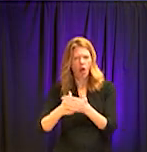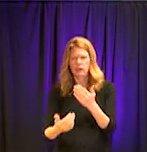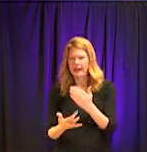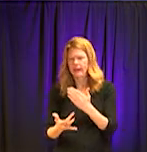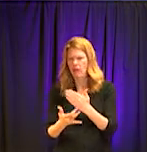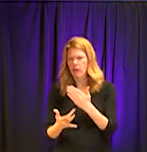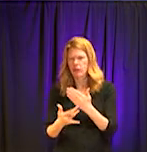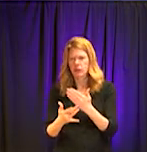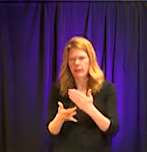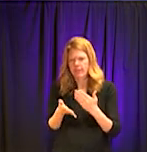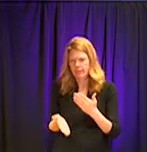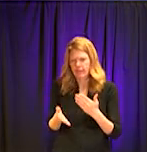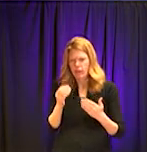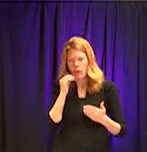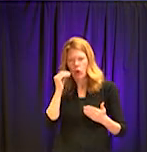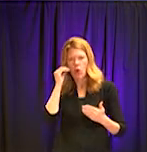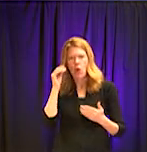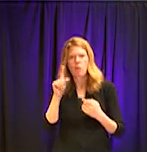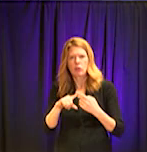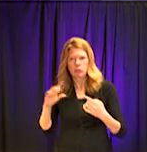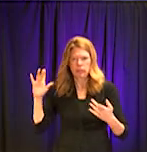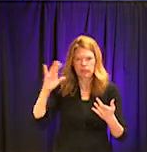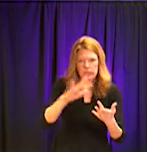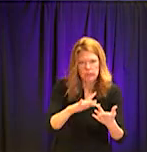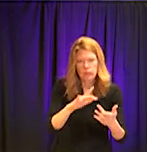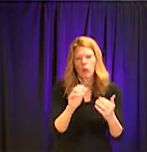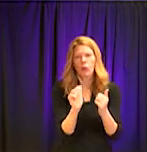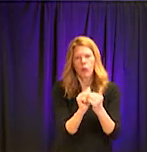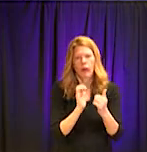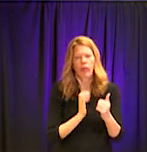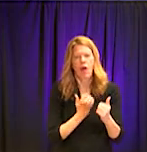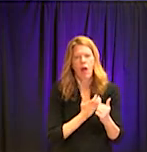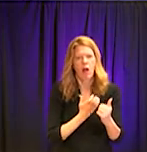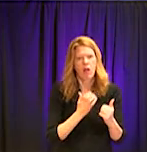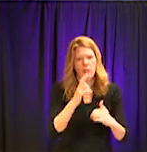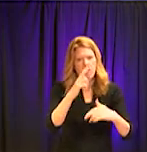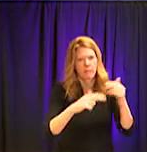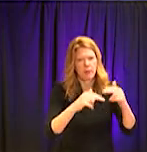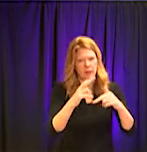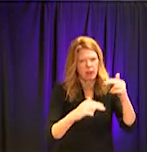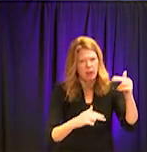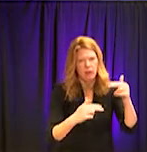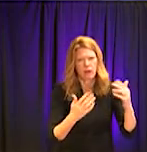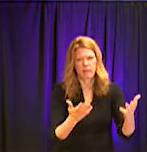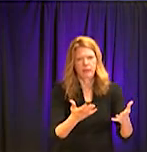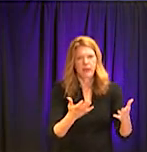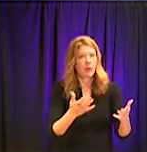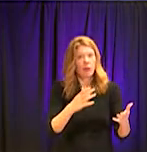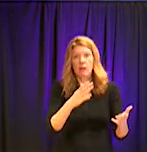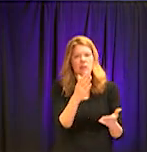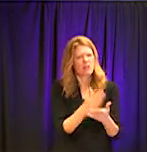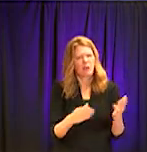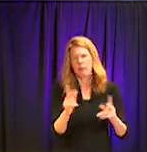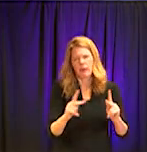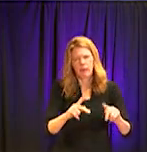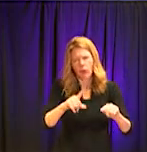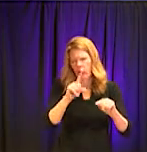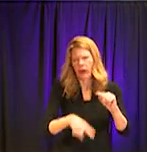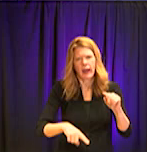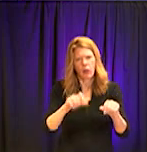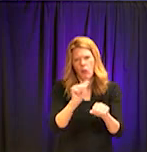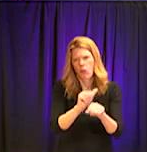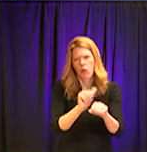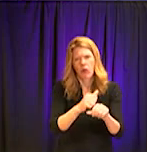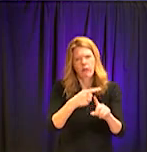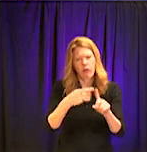well as we've established an auxiliary workforce of employees who cannot work remotely and who are not frontline emergency staff